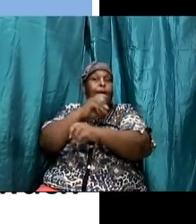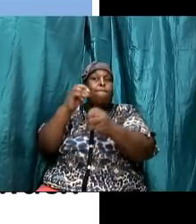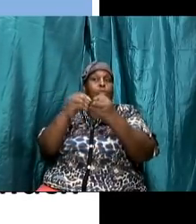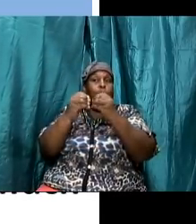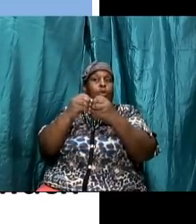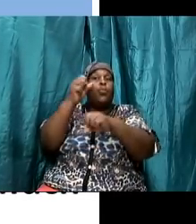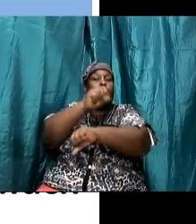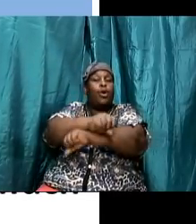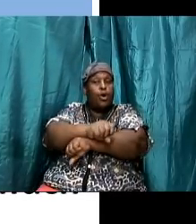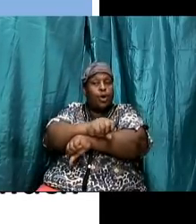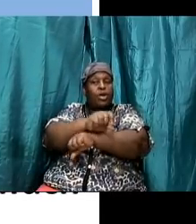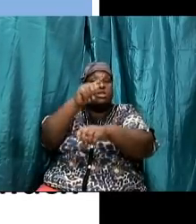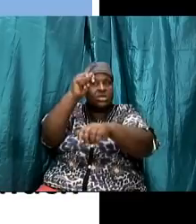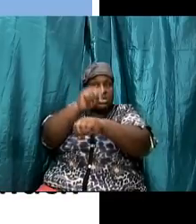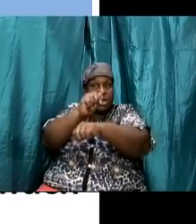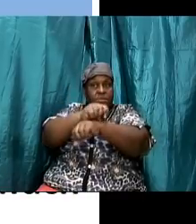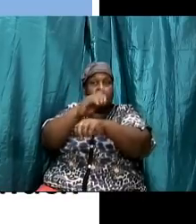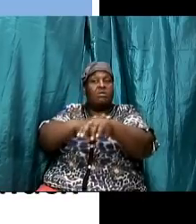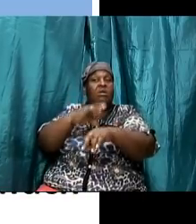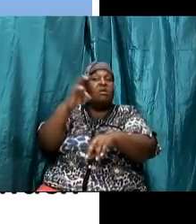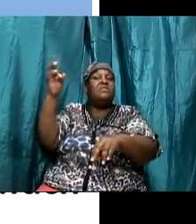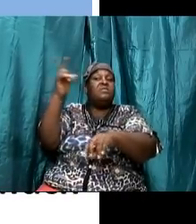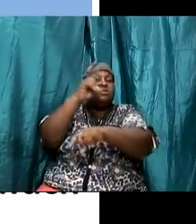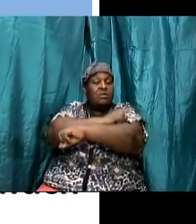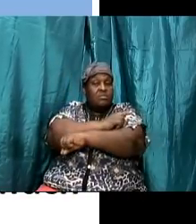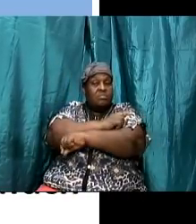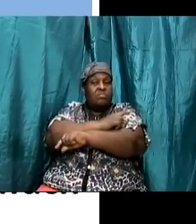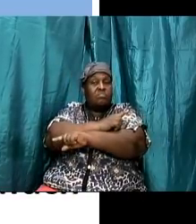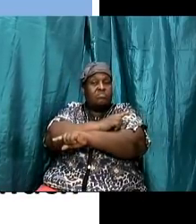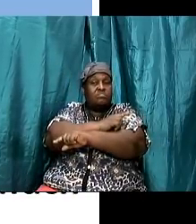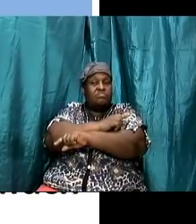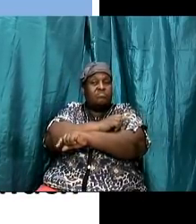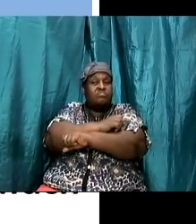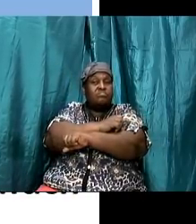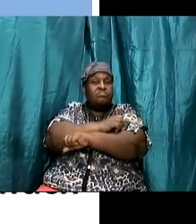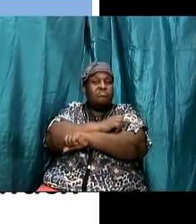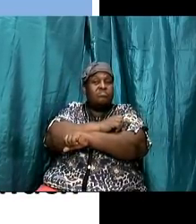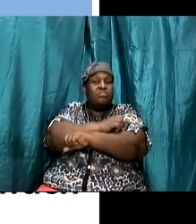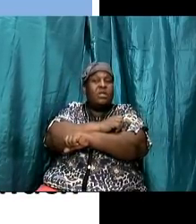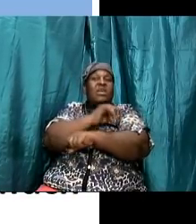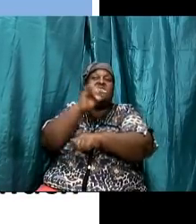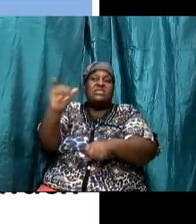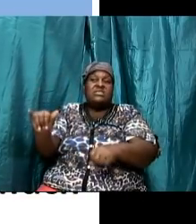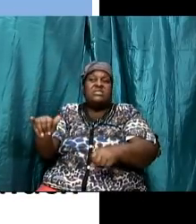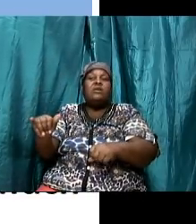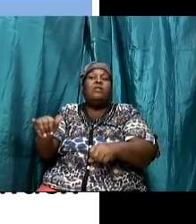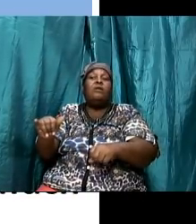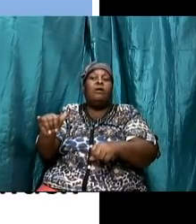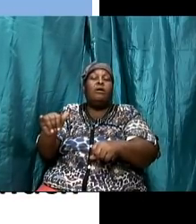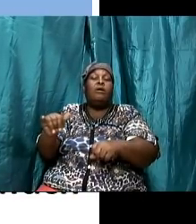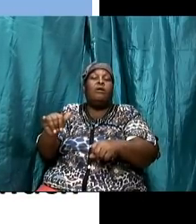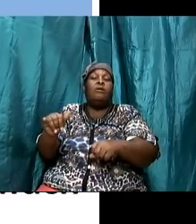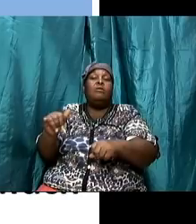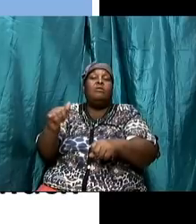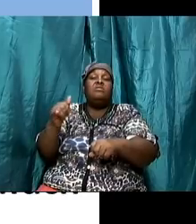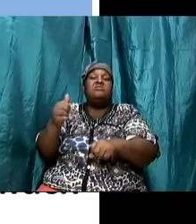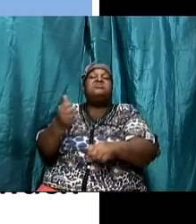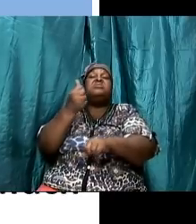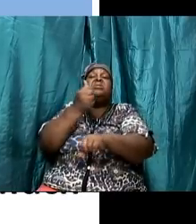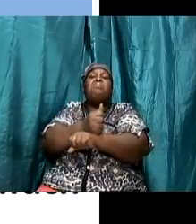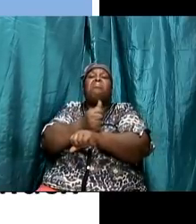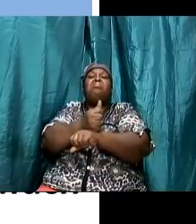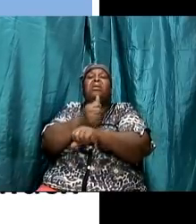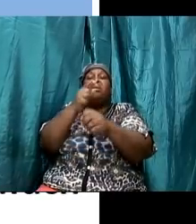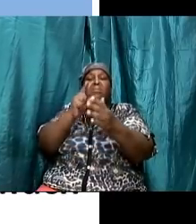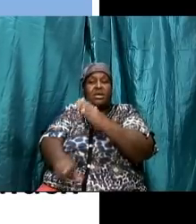which the scripture said they performed the sabbath or profane the sabbath guess what they were still blameless because they were doing what they were